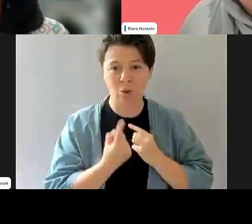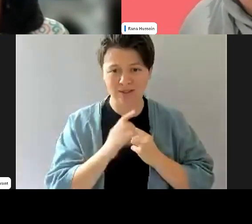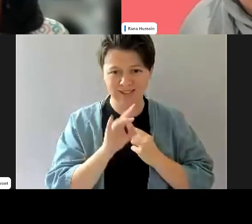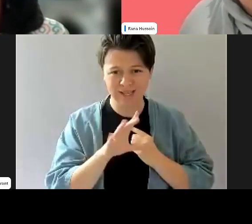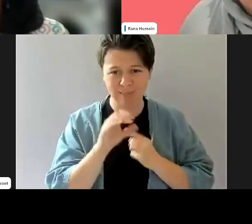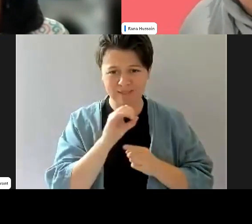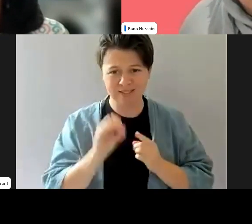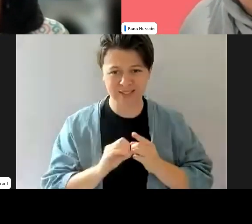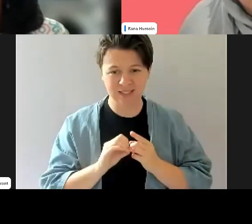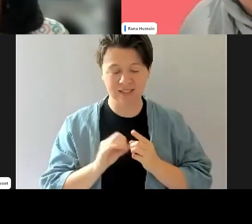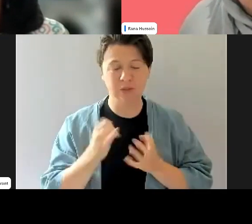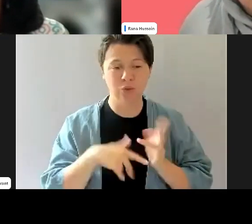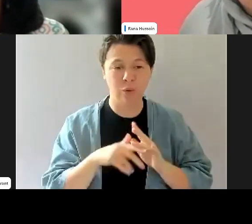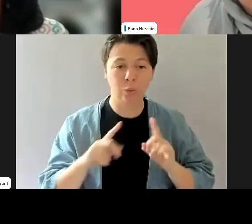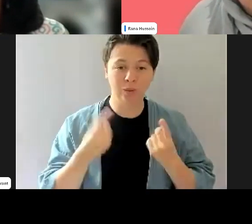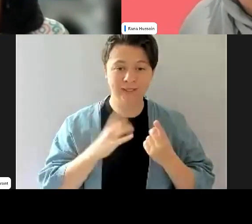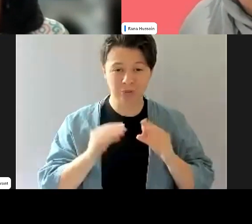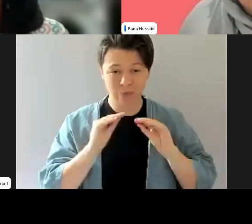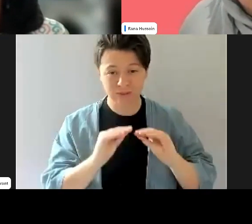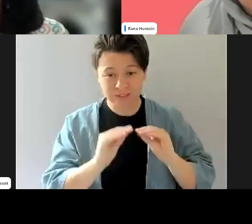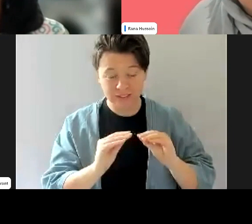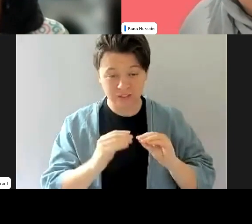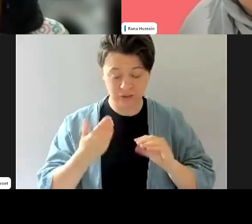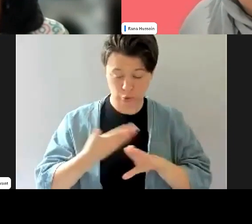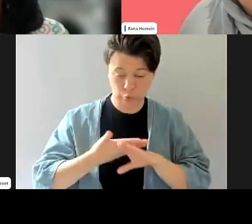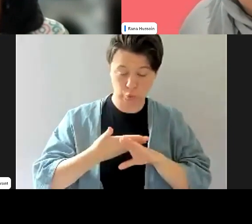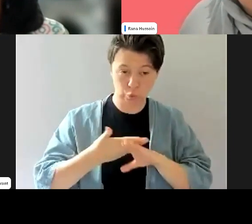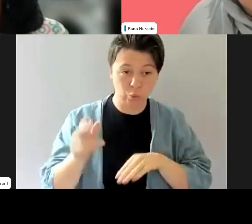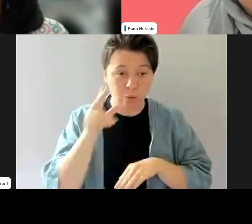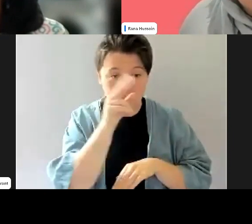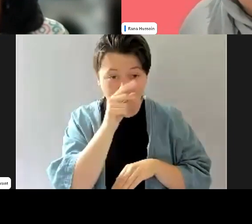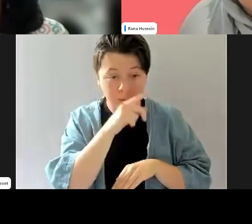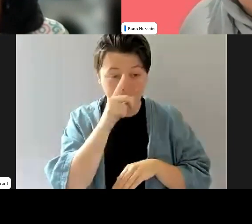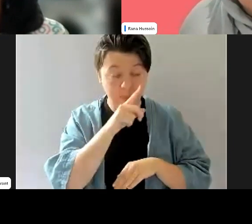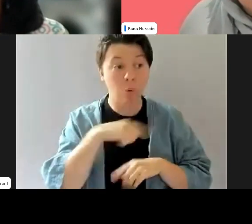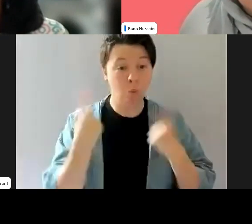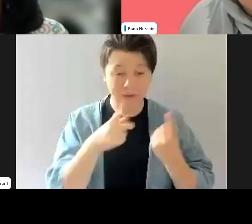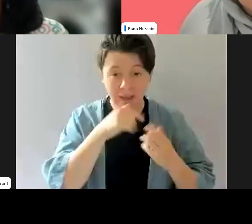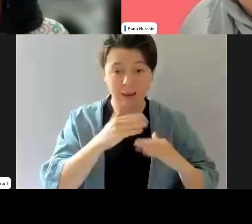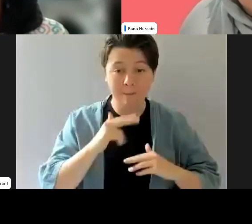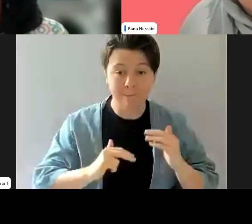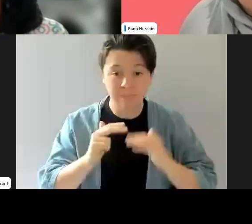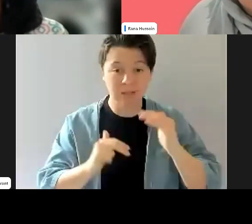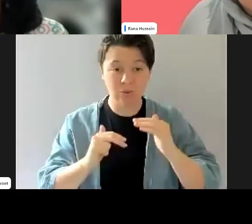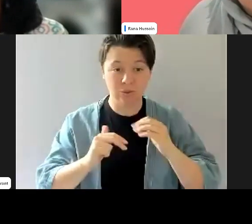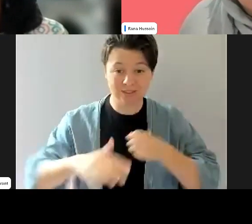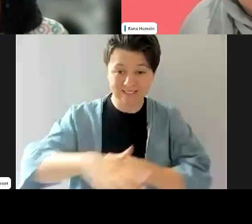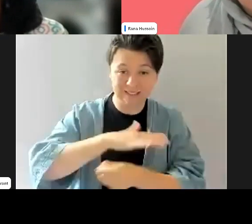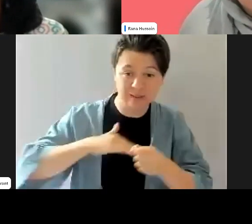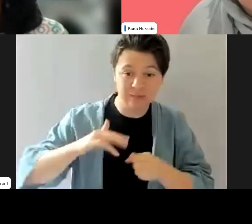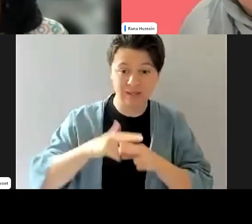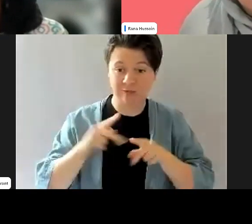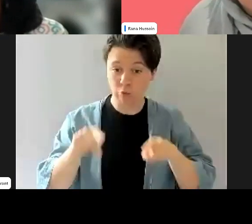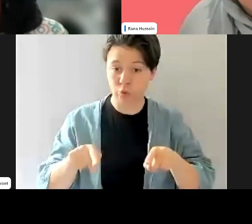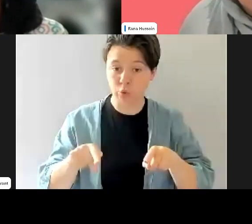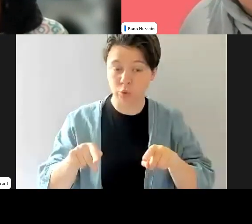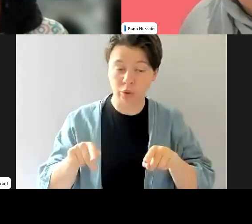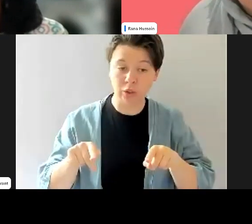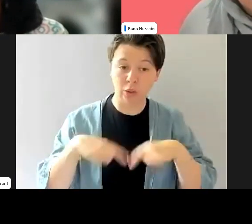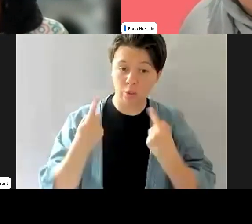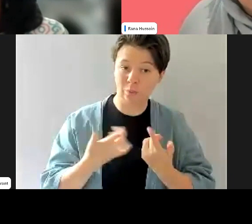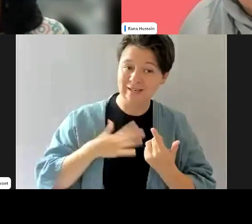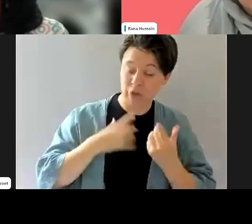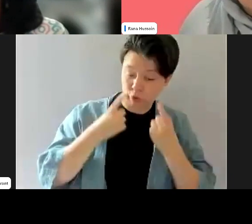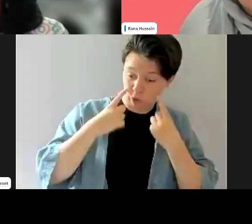coming up through that we're capable of building good structures and spaces for you. Um, and we need to be introducing them to these ideas that